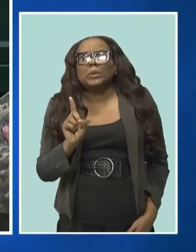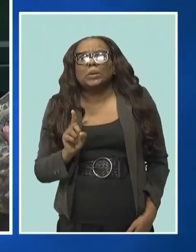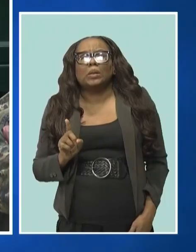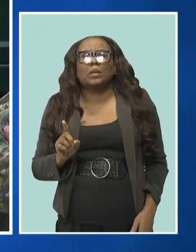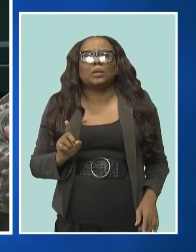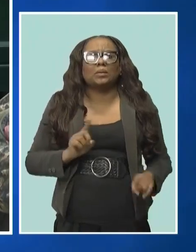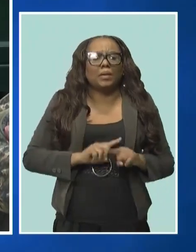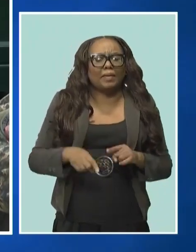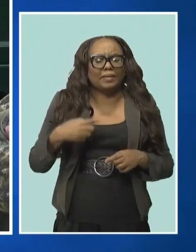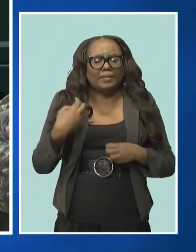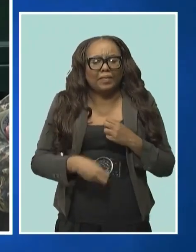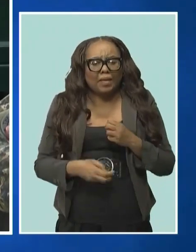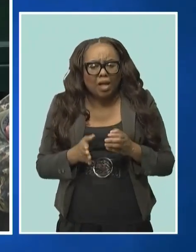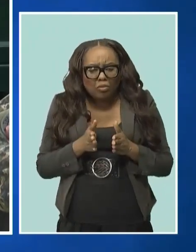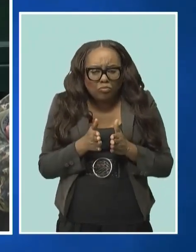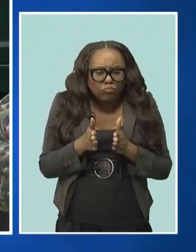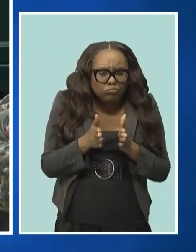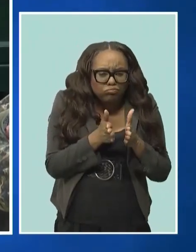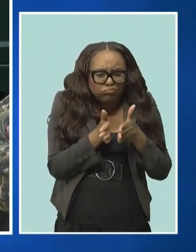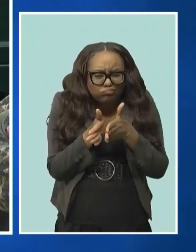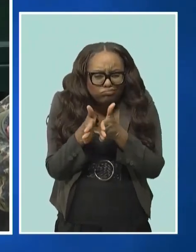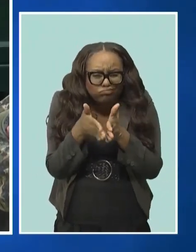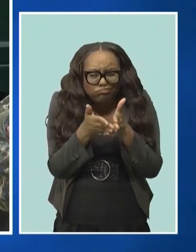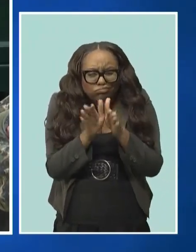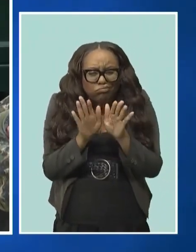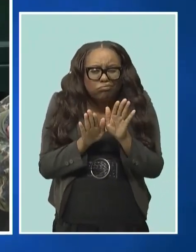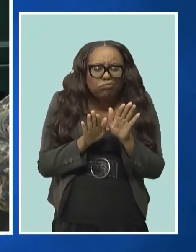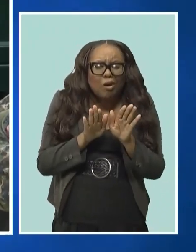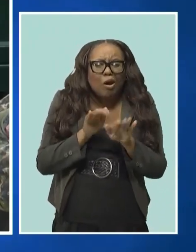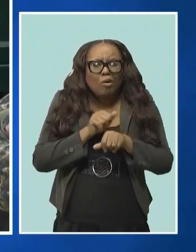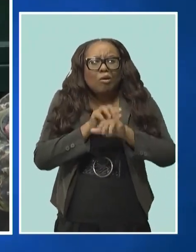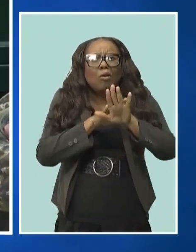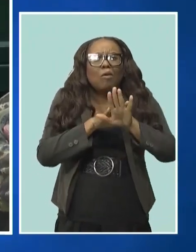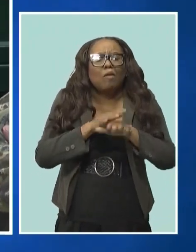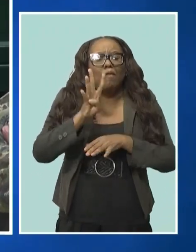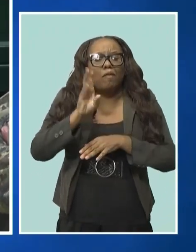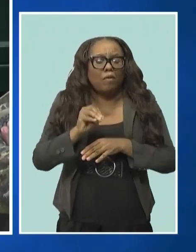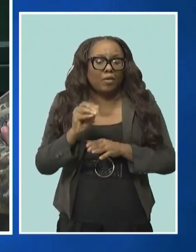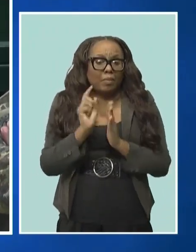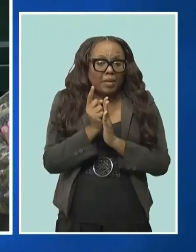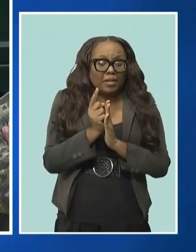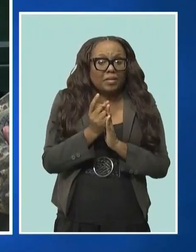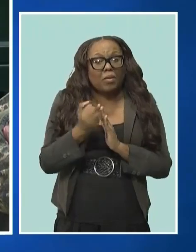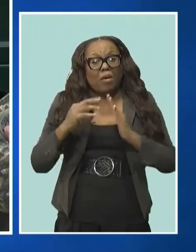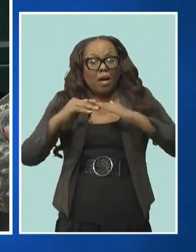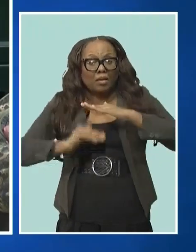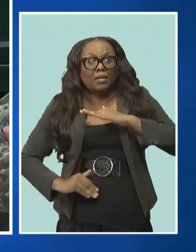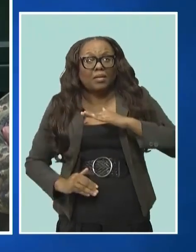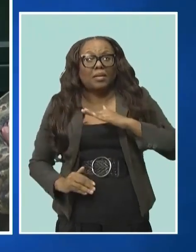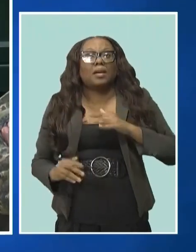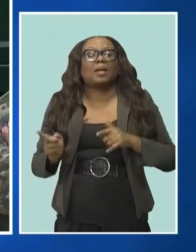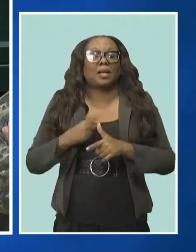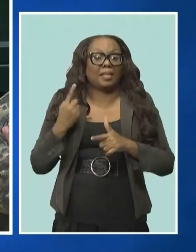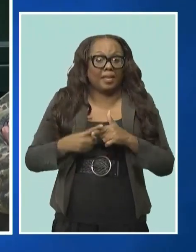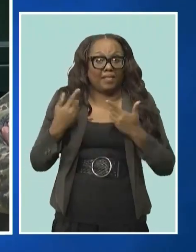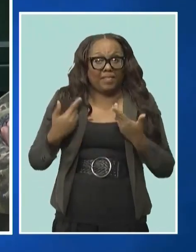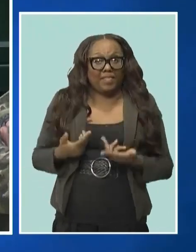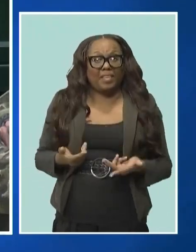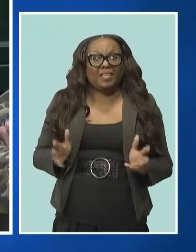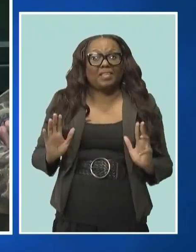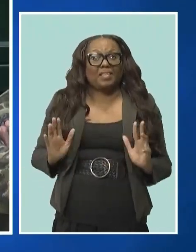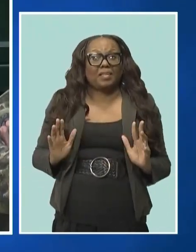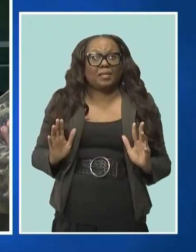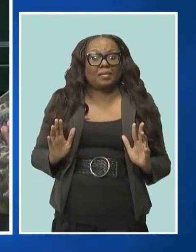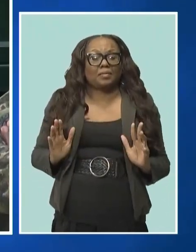a period of, over a time frame of 40 minutes or less. And then after that they have to engage targets